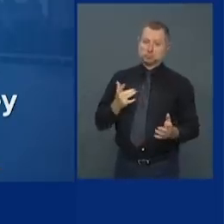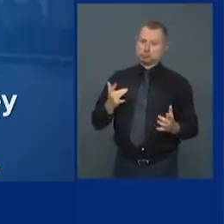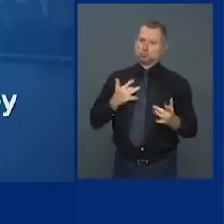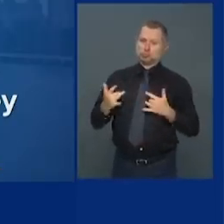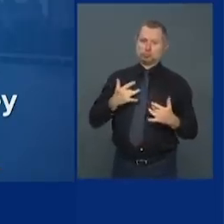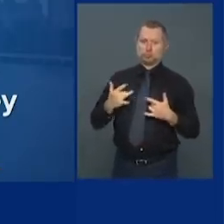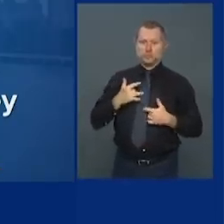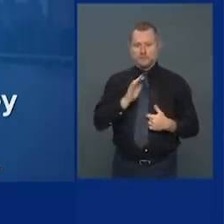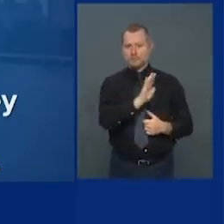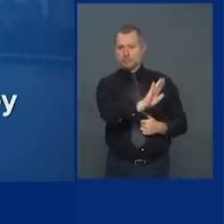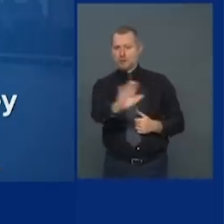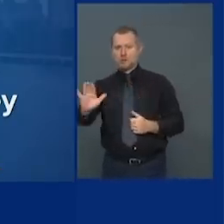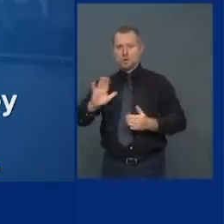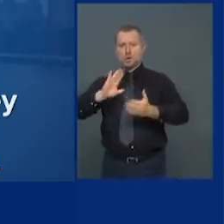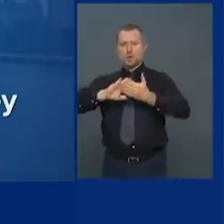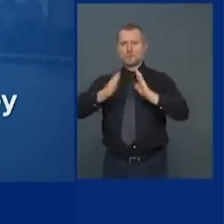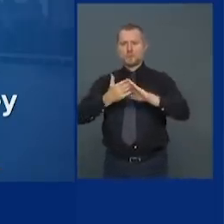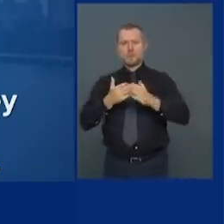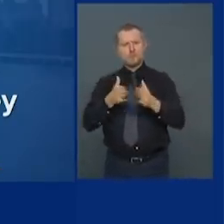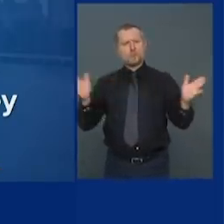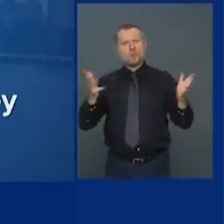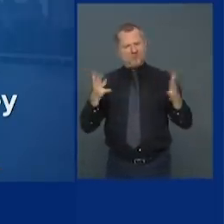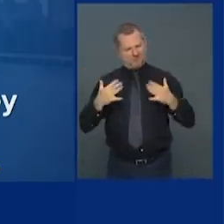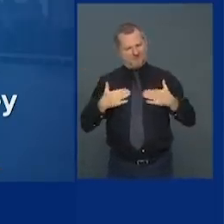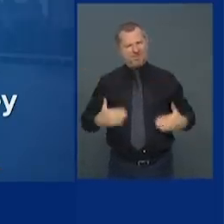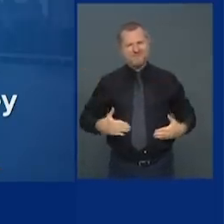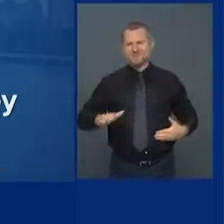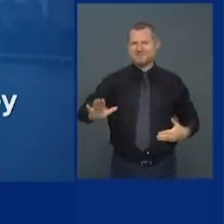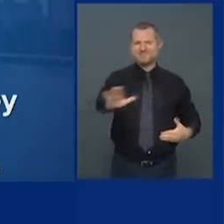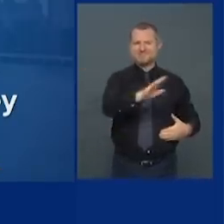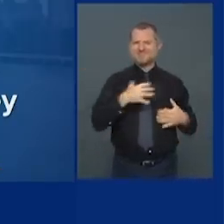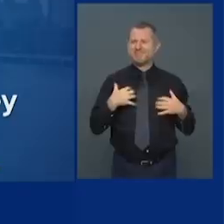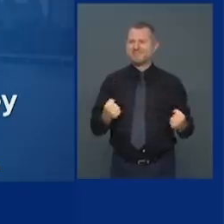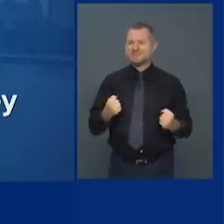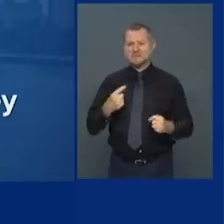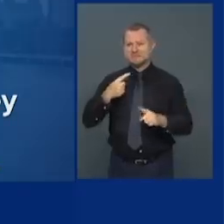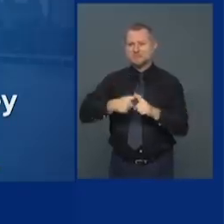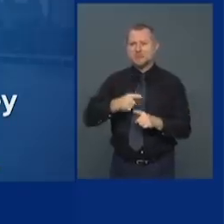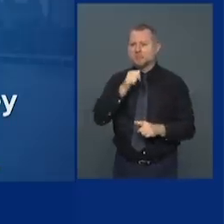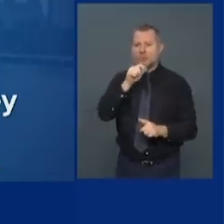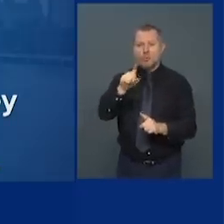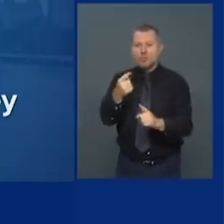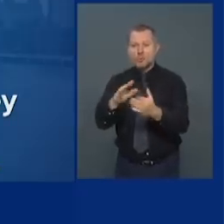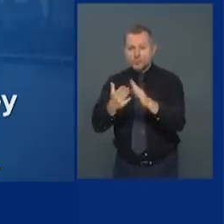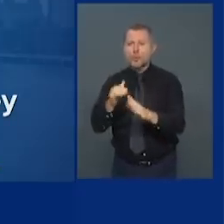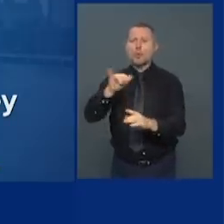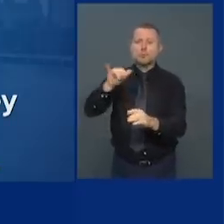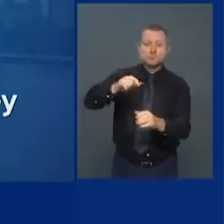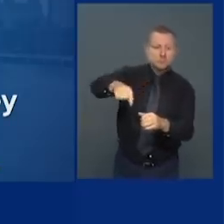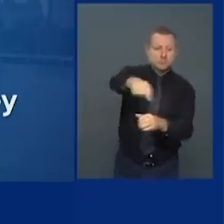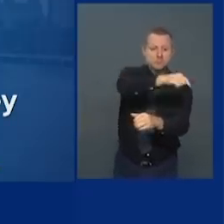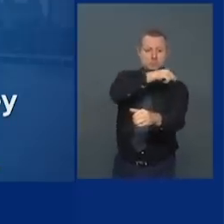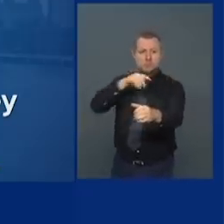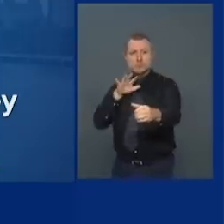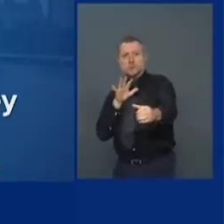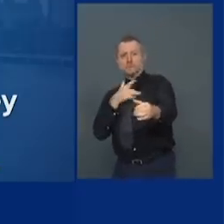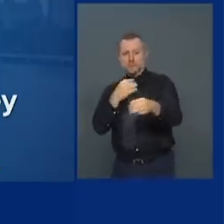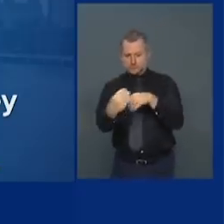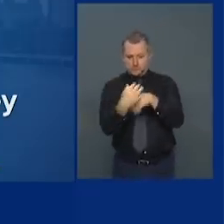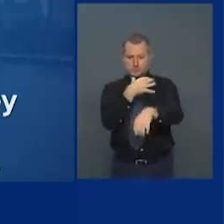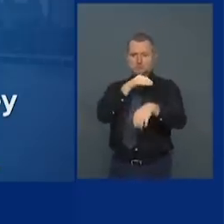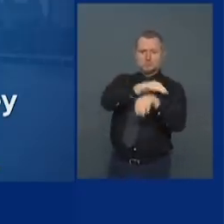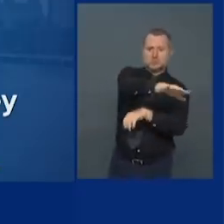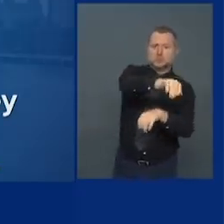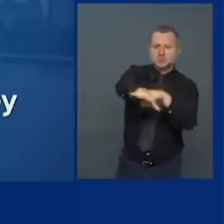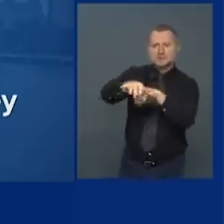public health concern for their community. It's also a public health concern for surrounding communities. And I've said from